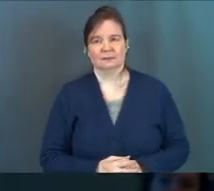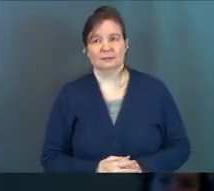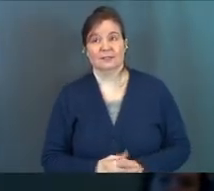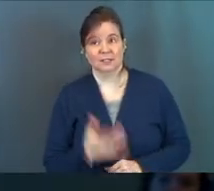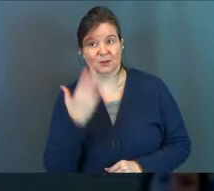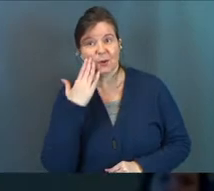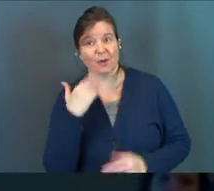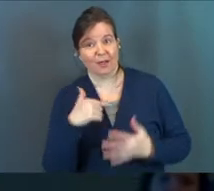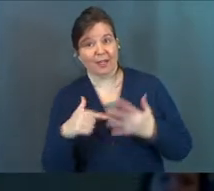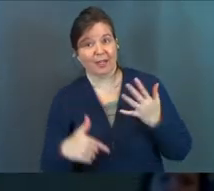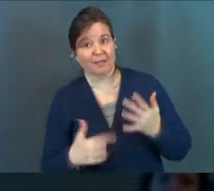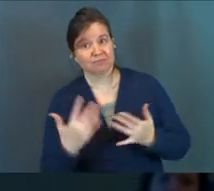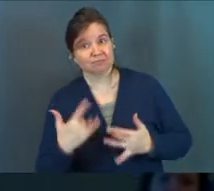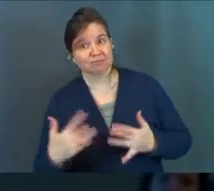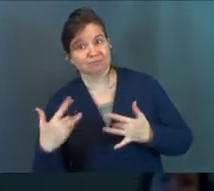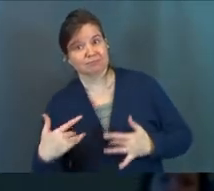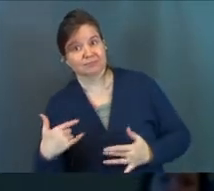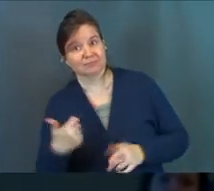And you know how it goes.